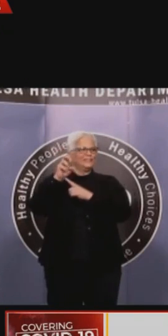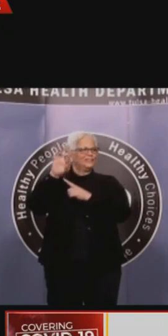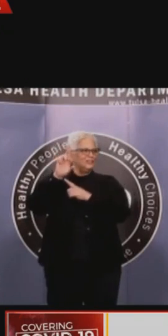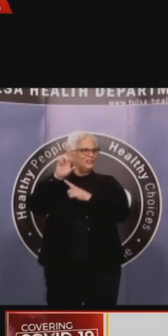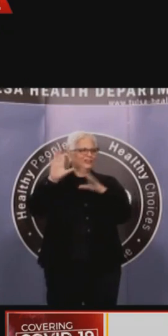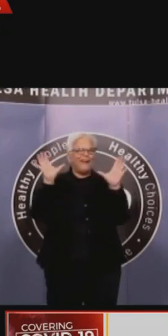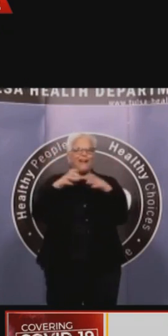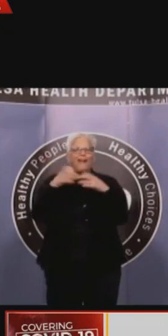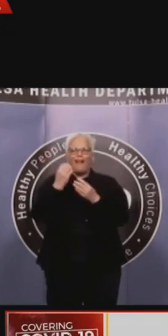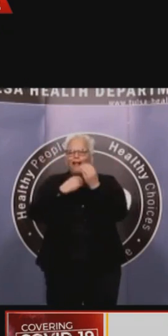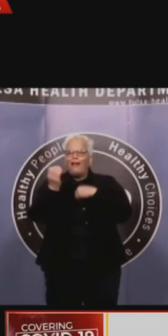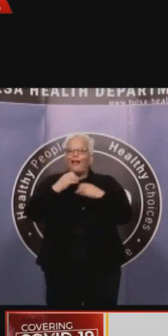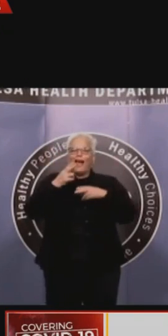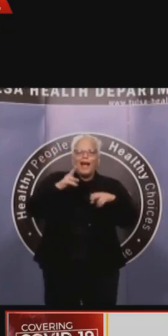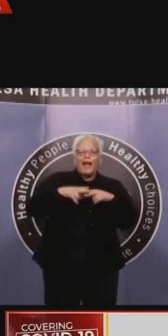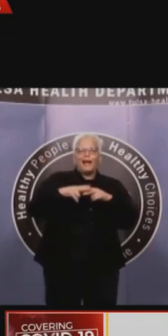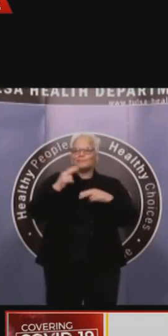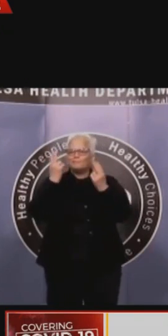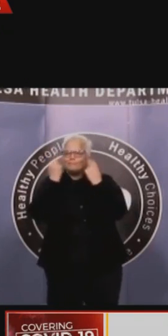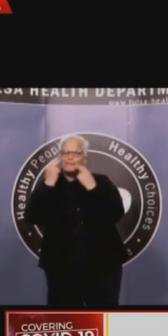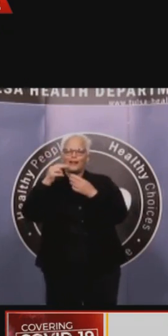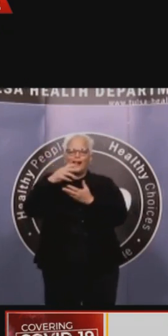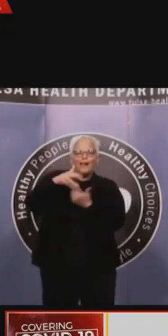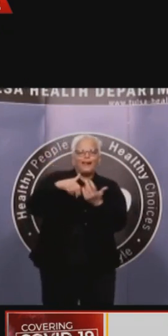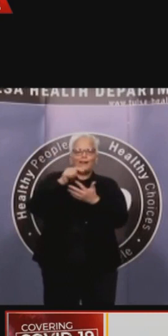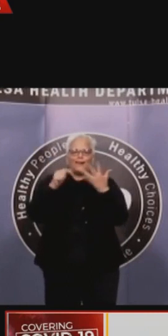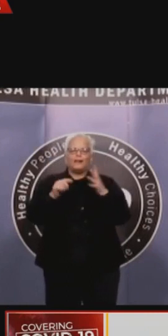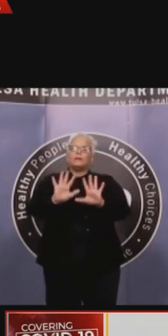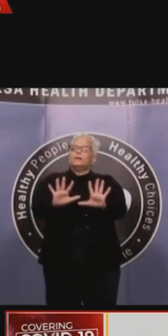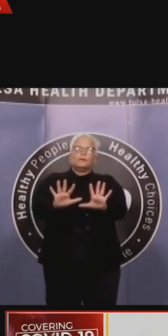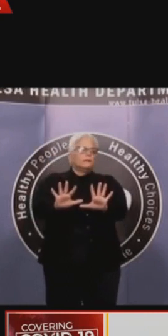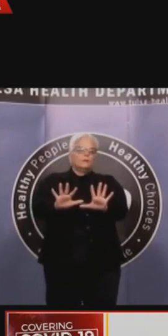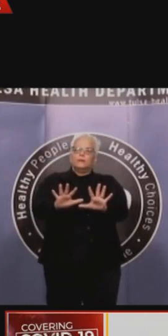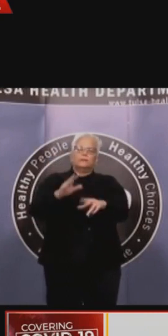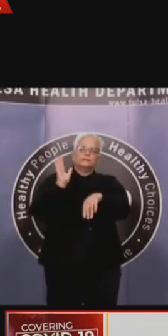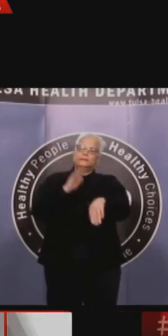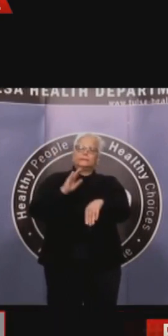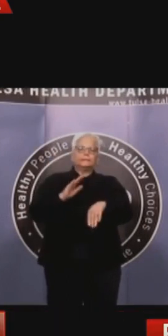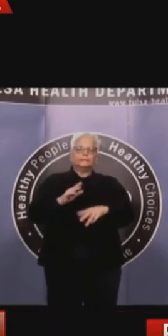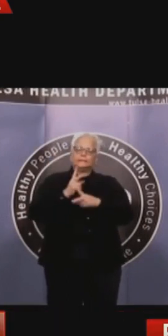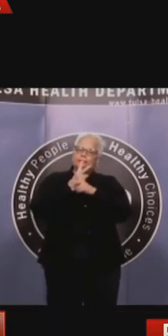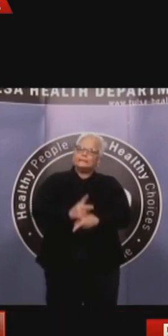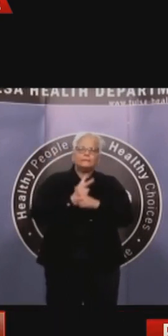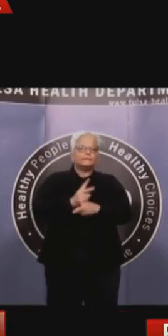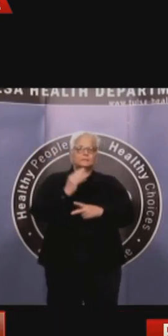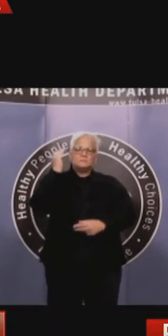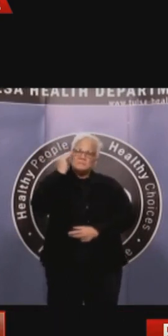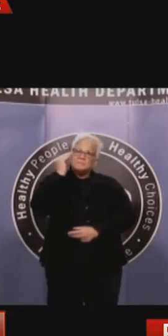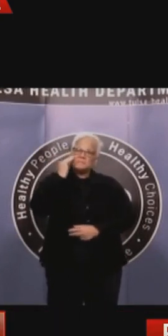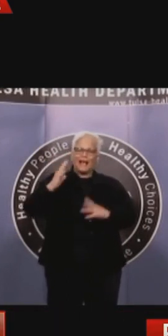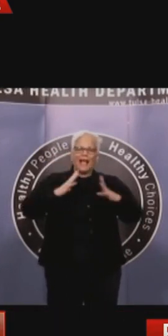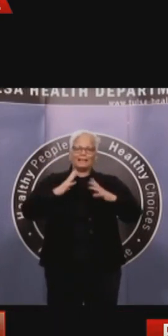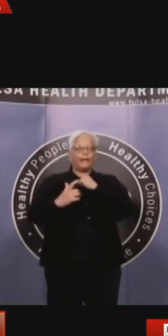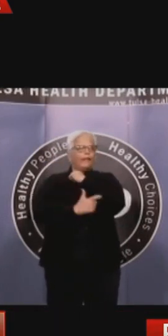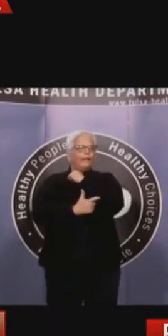firm and vigilant in practicing social distancing as a community. And if we do that, we will keep